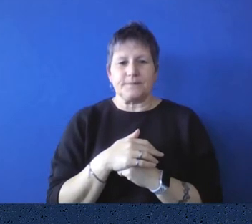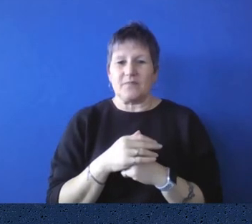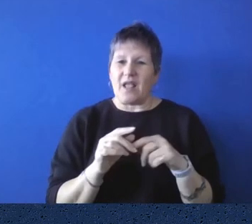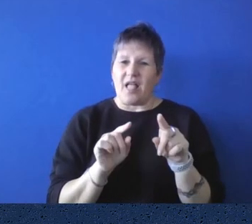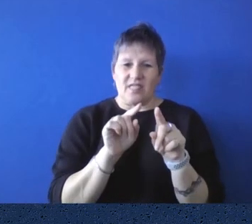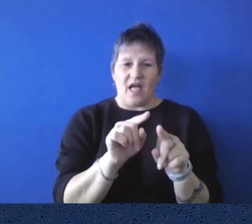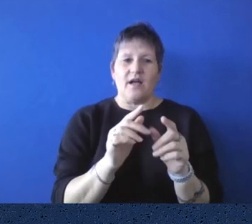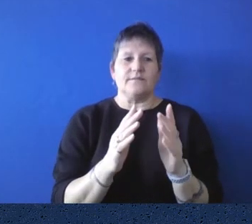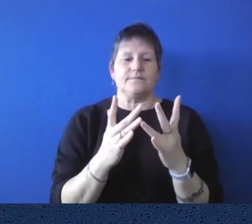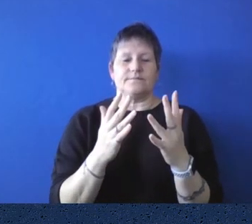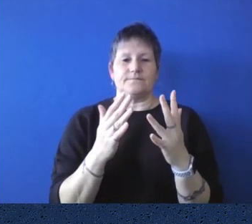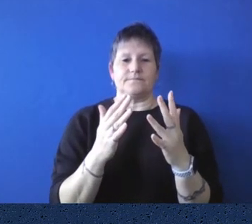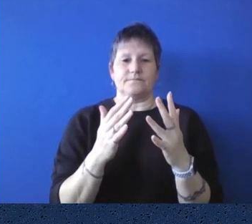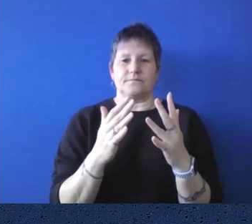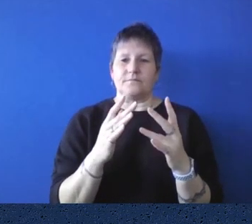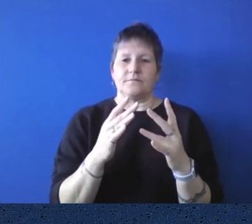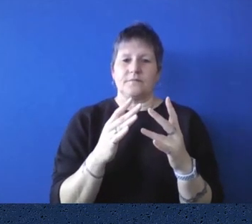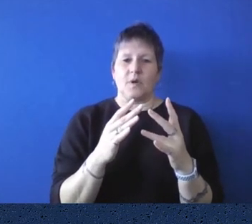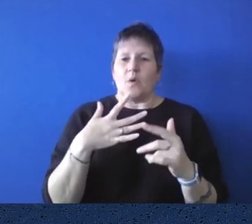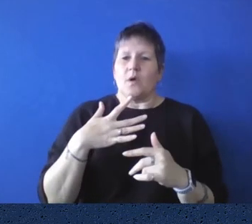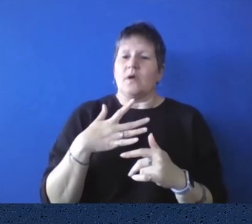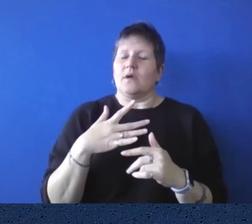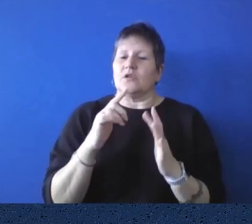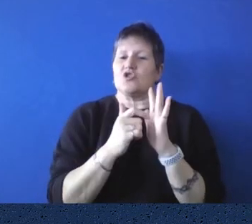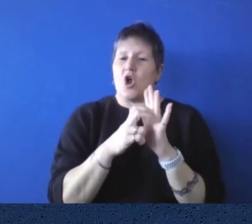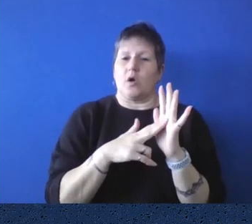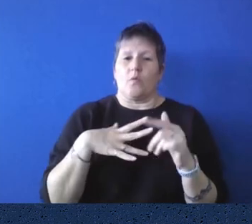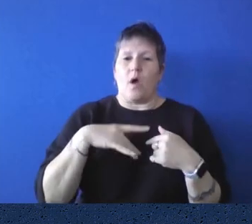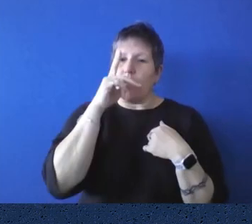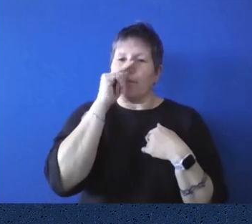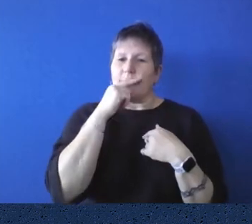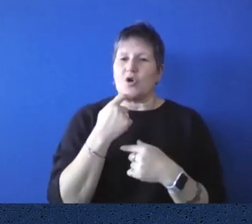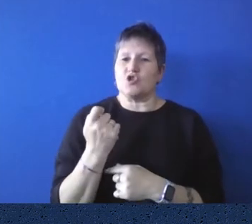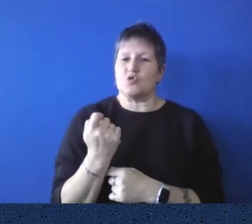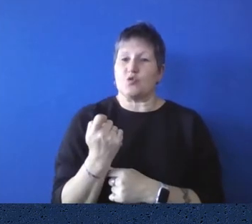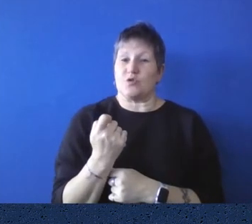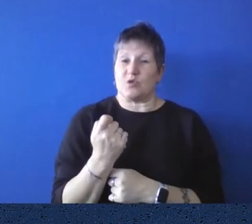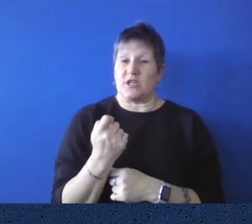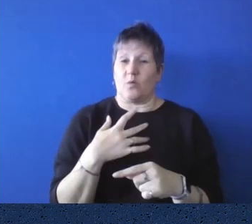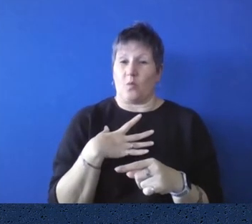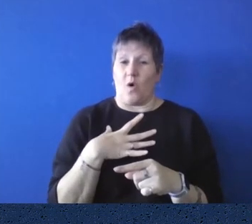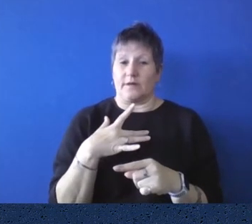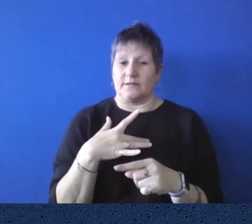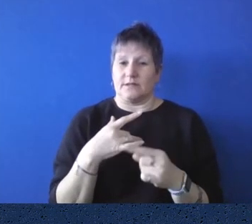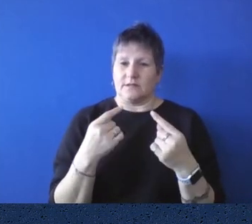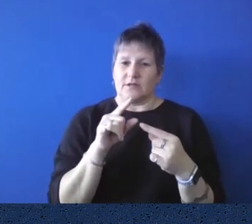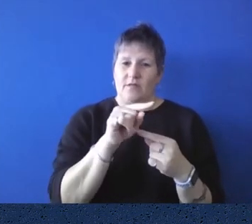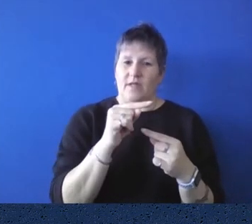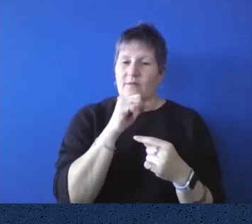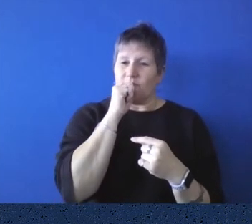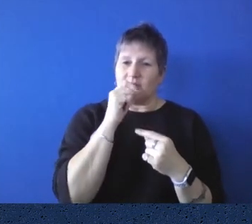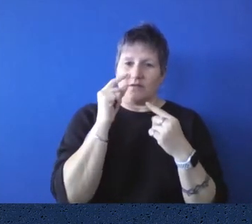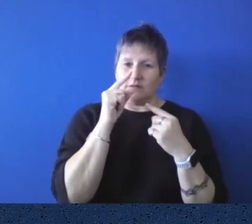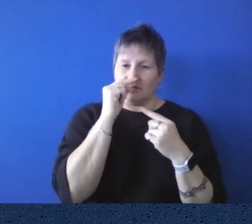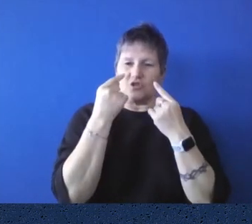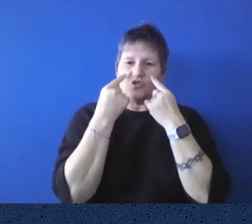to get people to subscribe to the book. Um, and he could share the unique, um, ornithology or